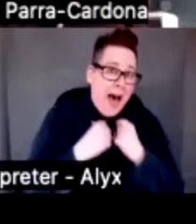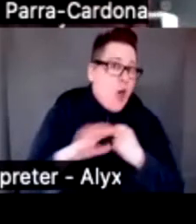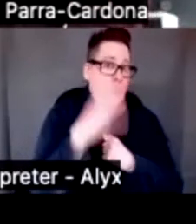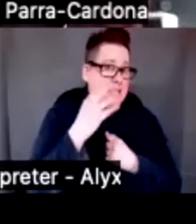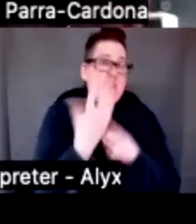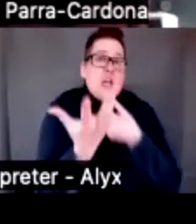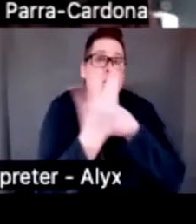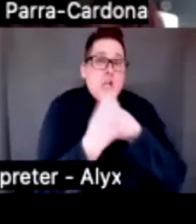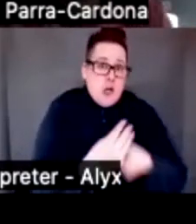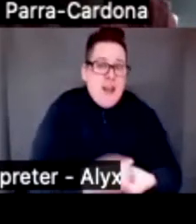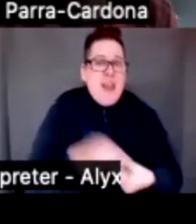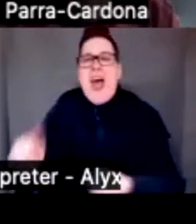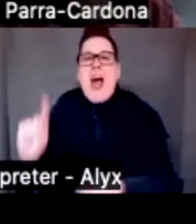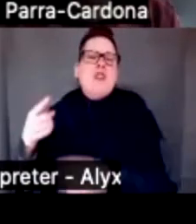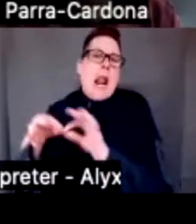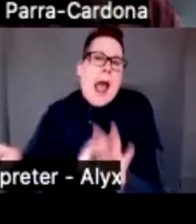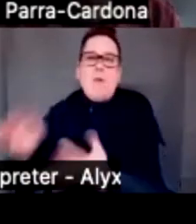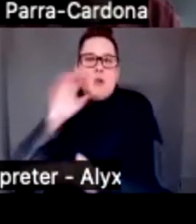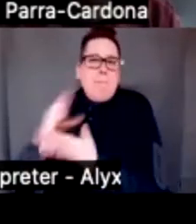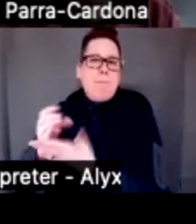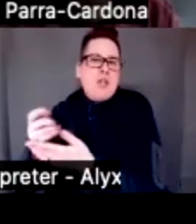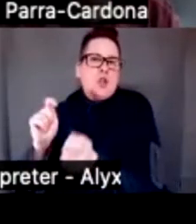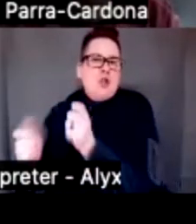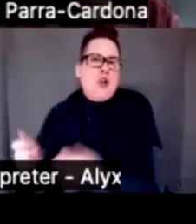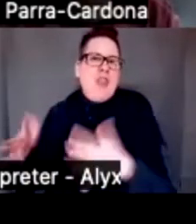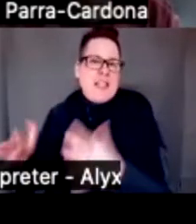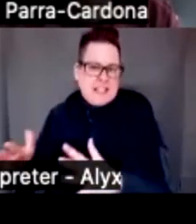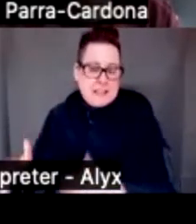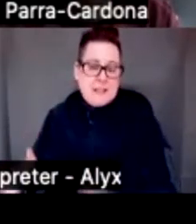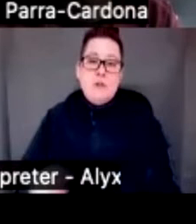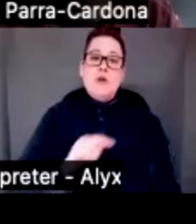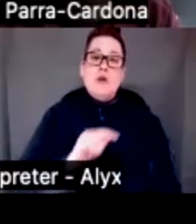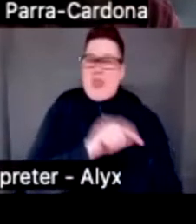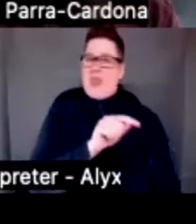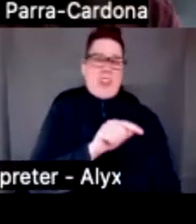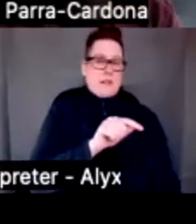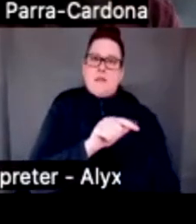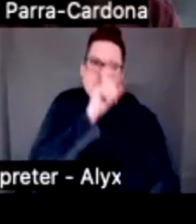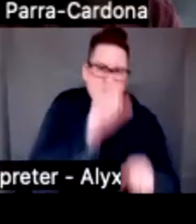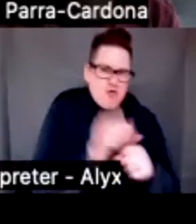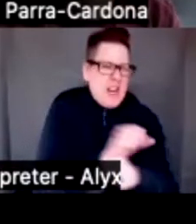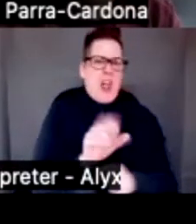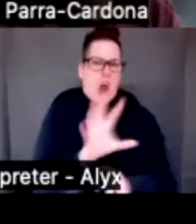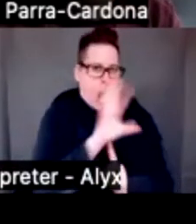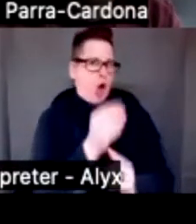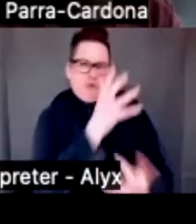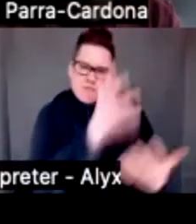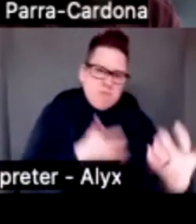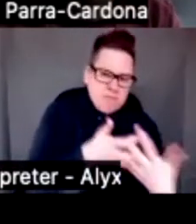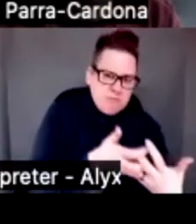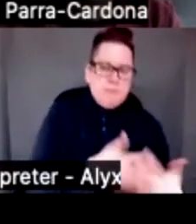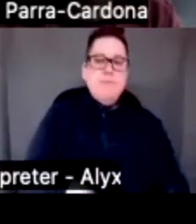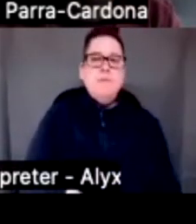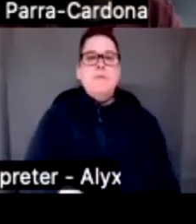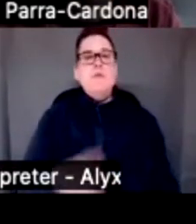communicated to us. So, for example, in this intervention before the setting limits session, we would have a conversation